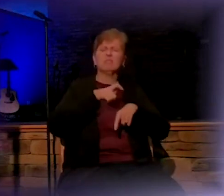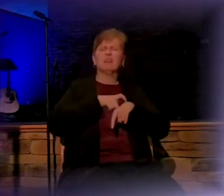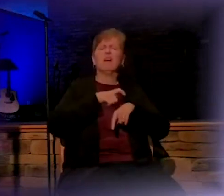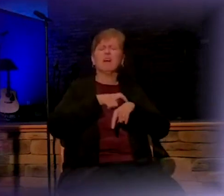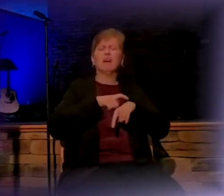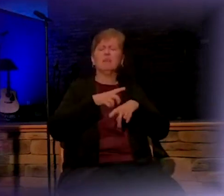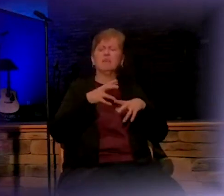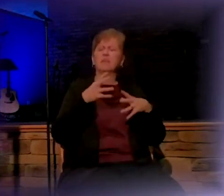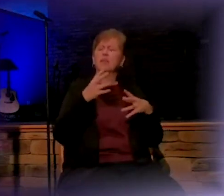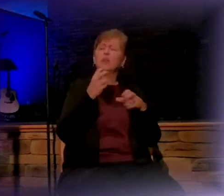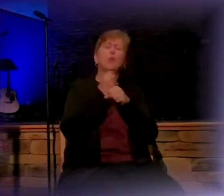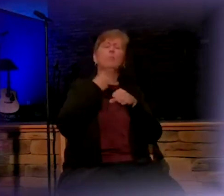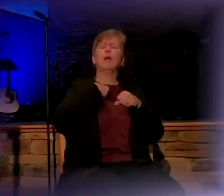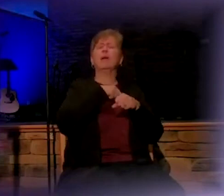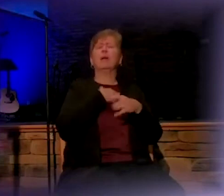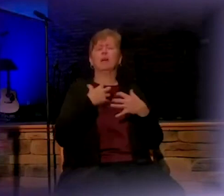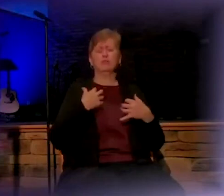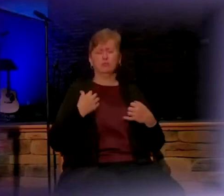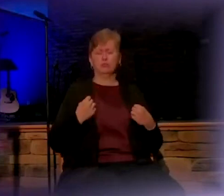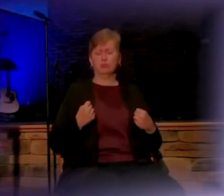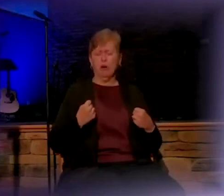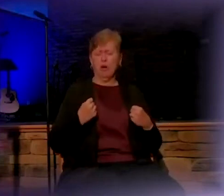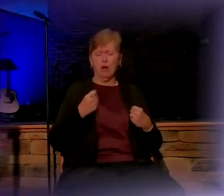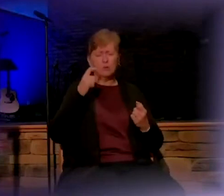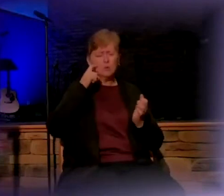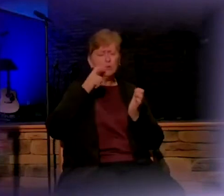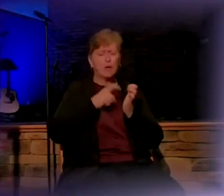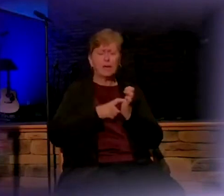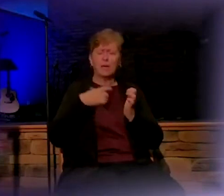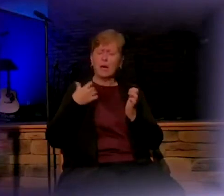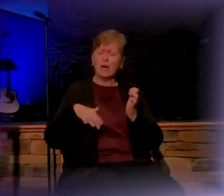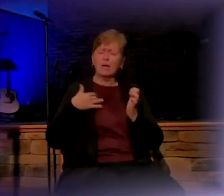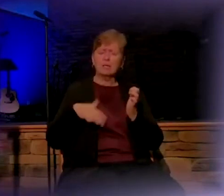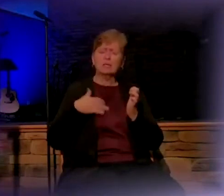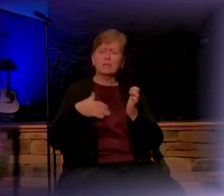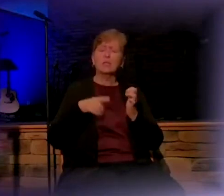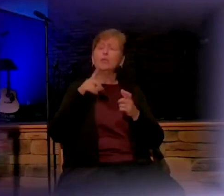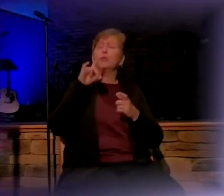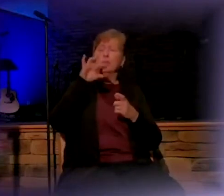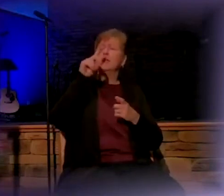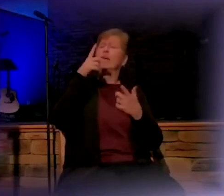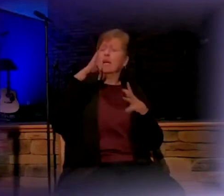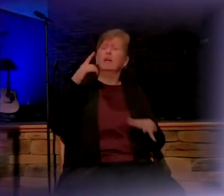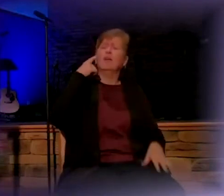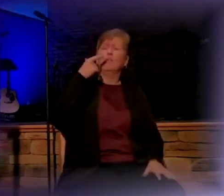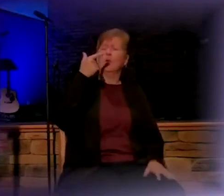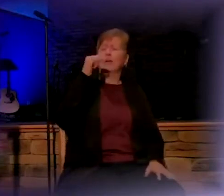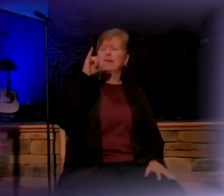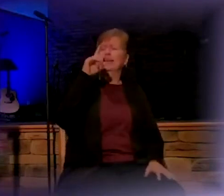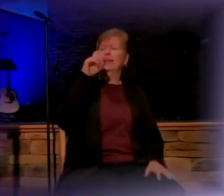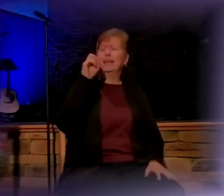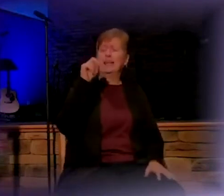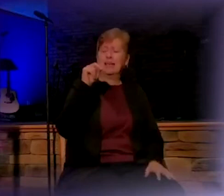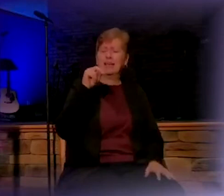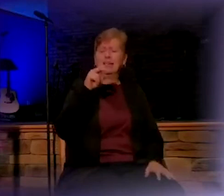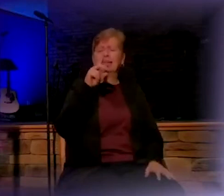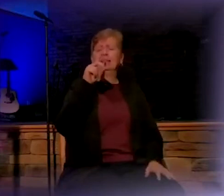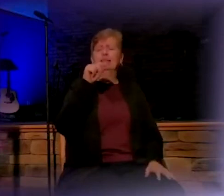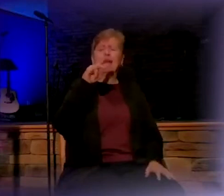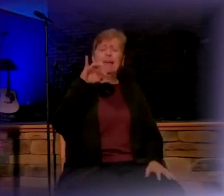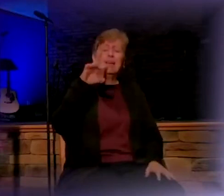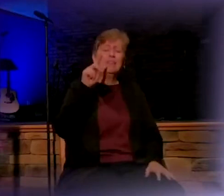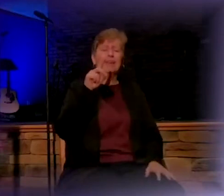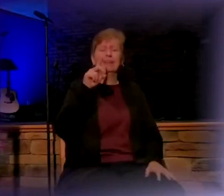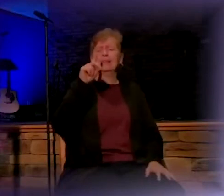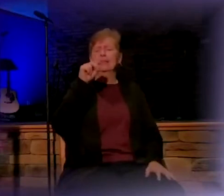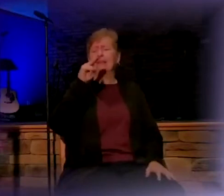face it. And Lord, we recognize that you did that for Gideon and for David and for Daniel and Shadrach,